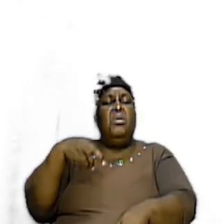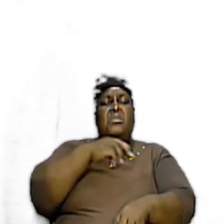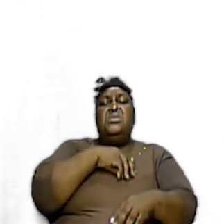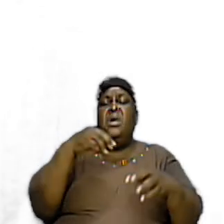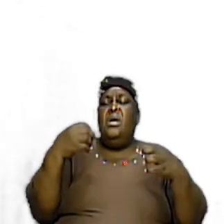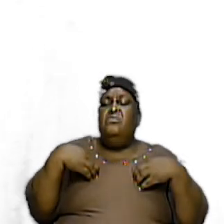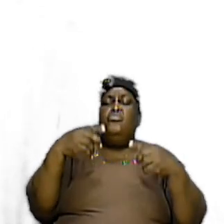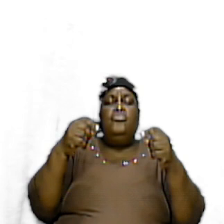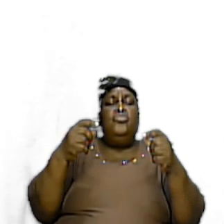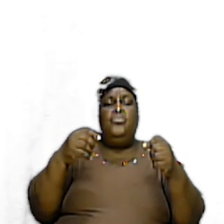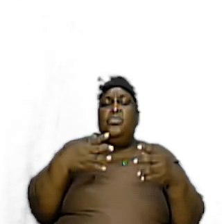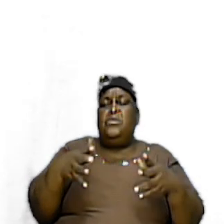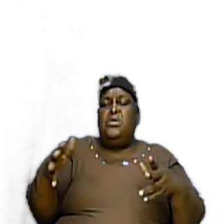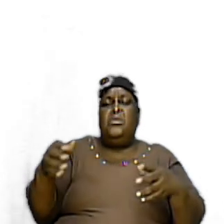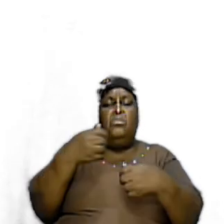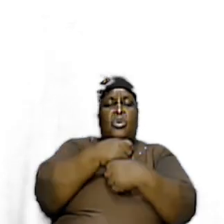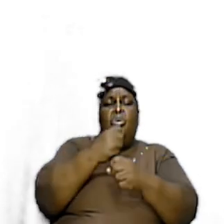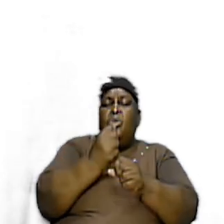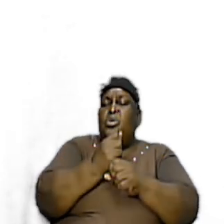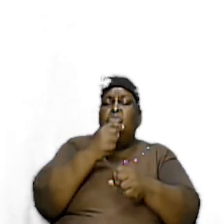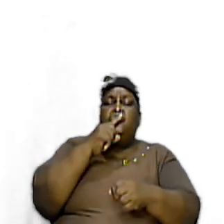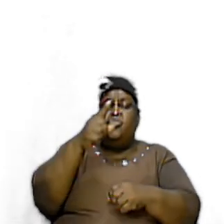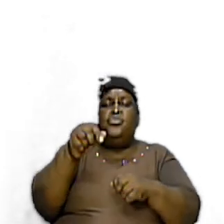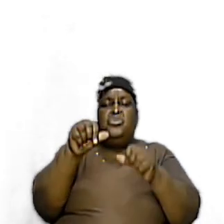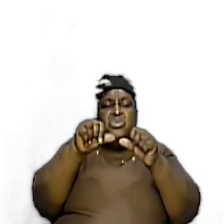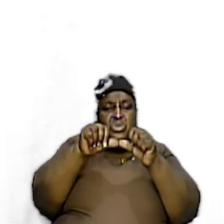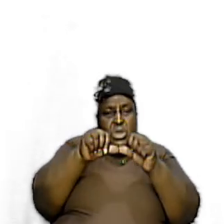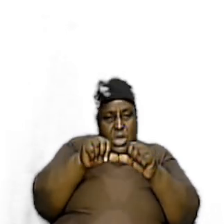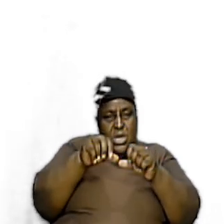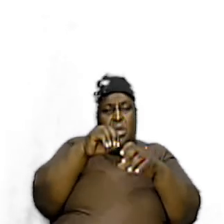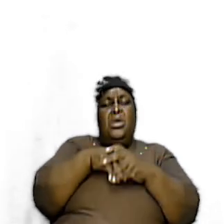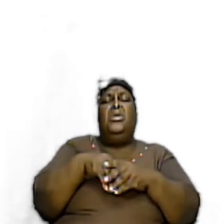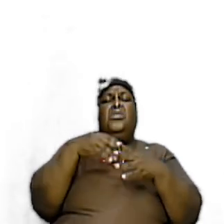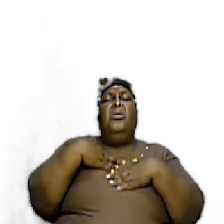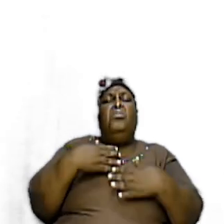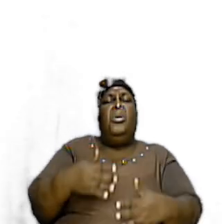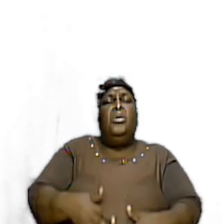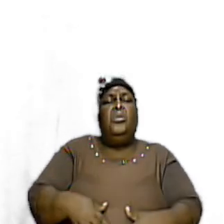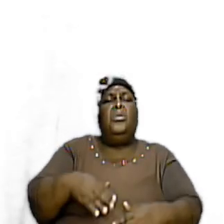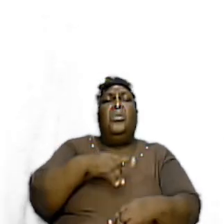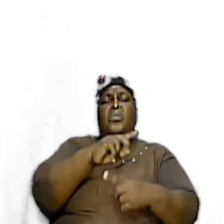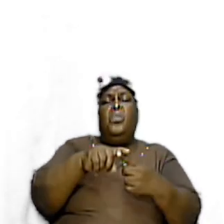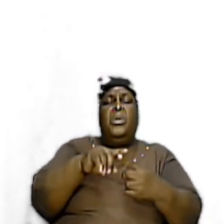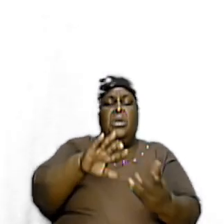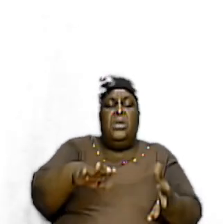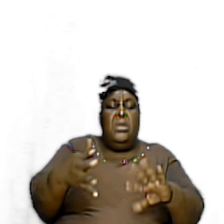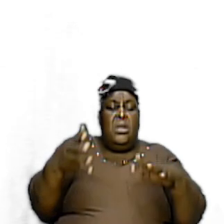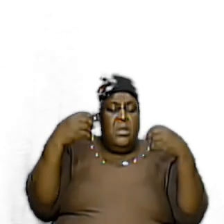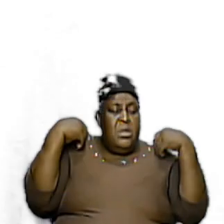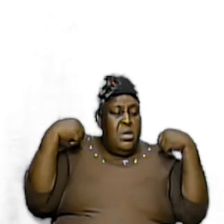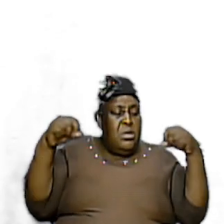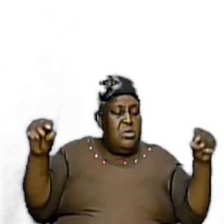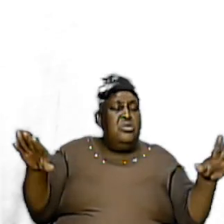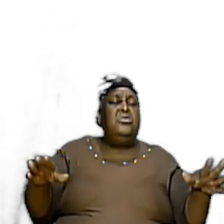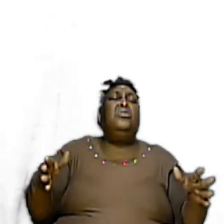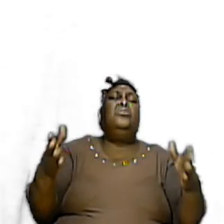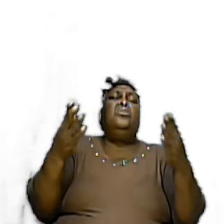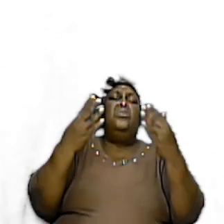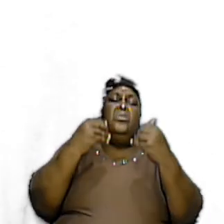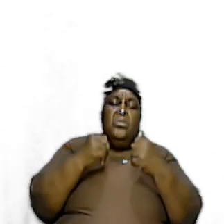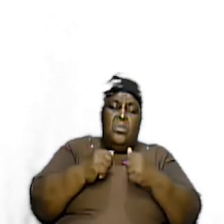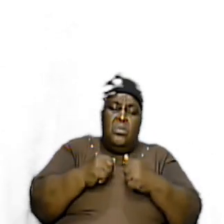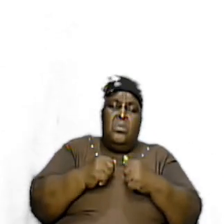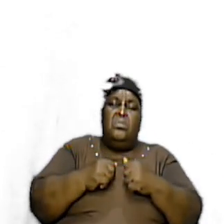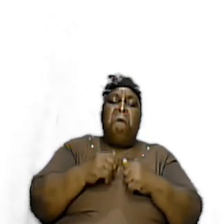To make sure That they remained In the body That when the Death angel Passed over They